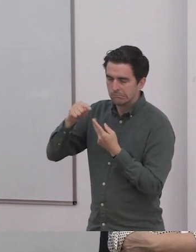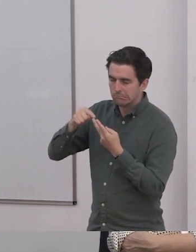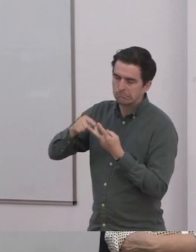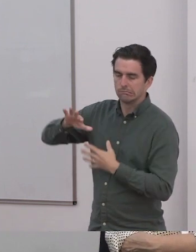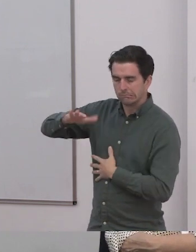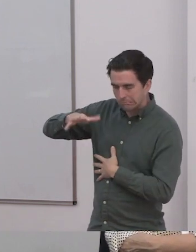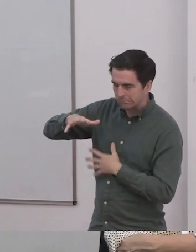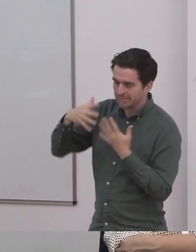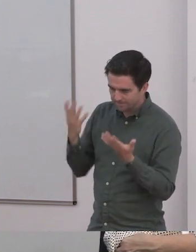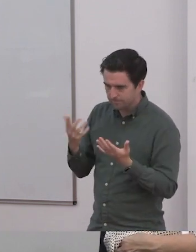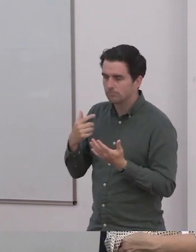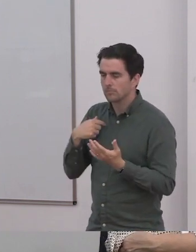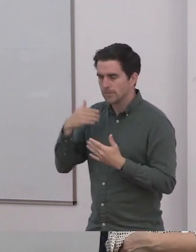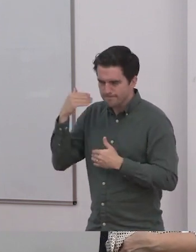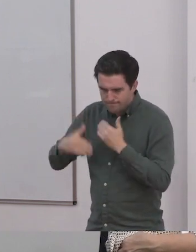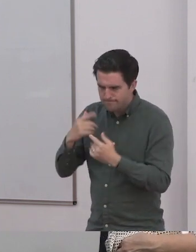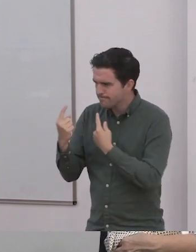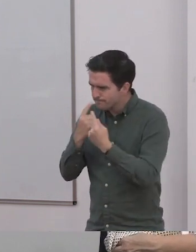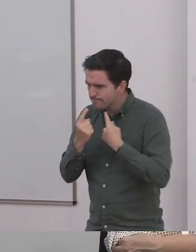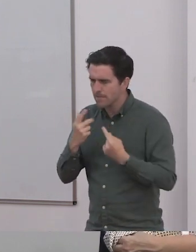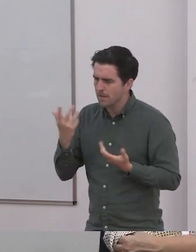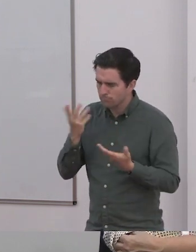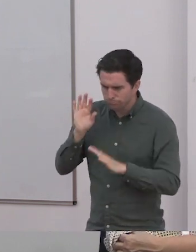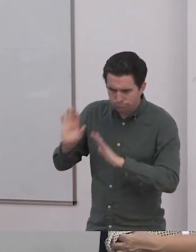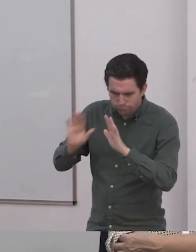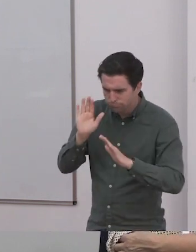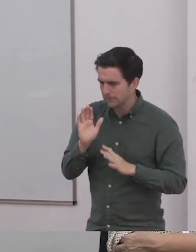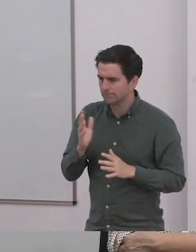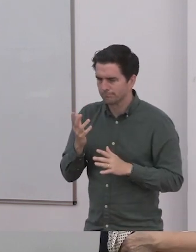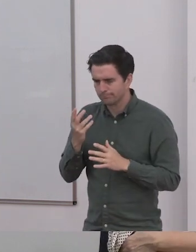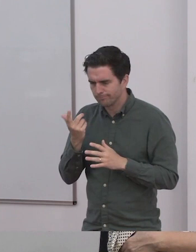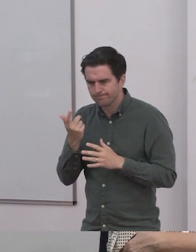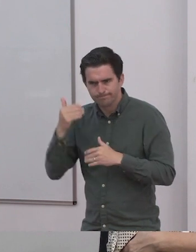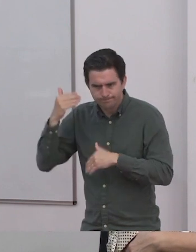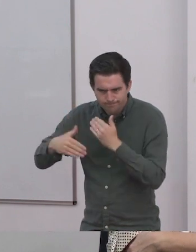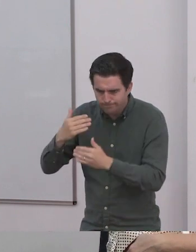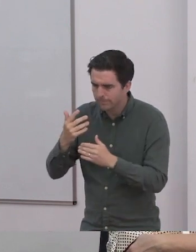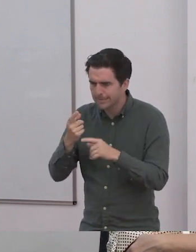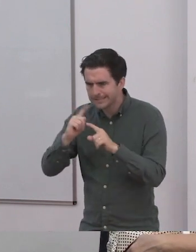that was Redden's experience with agoraphobia. Do you want to talk about it?